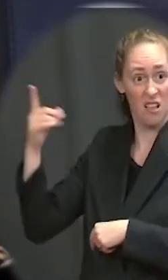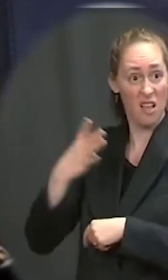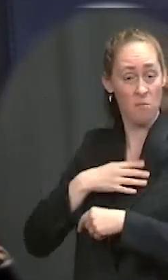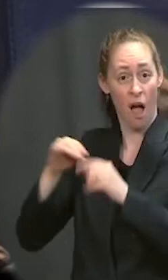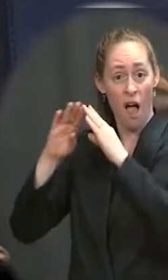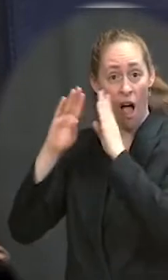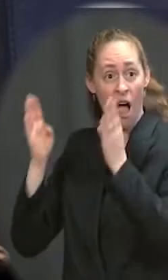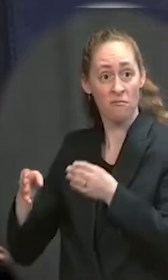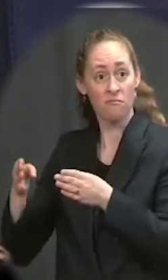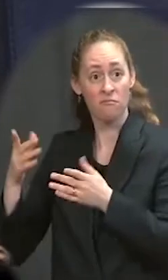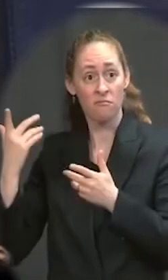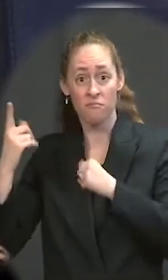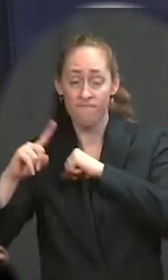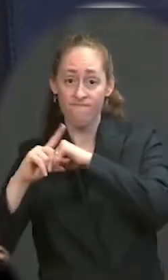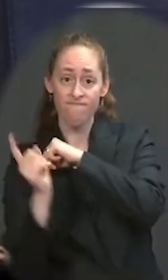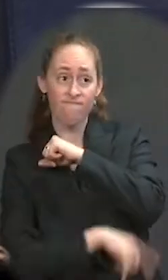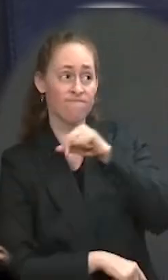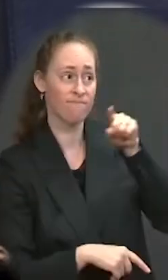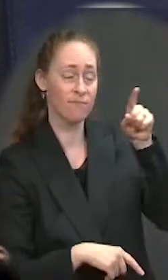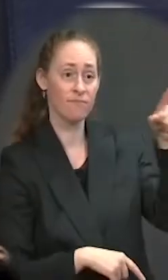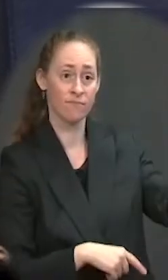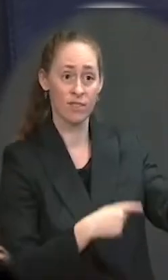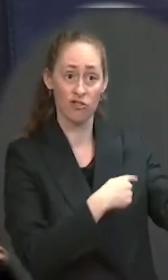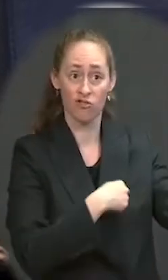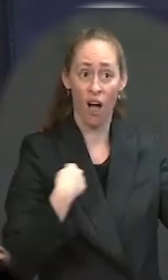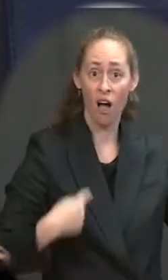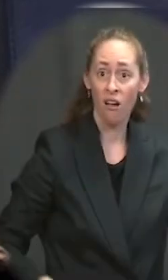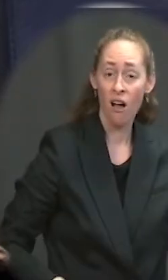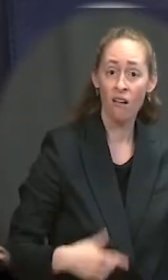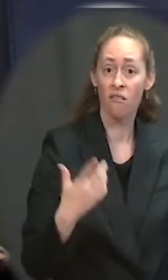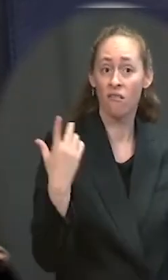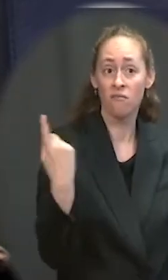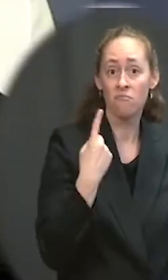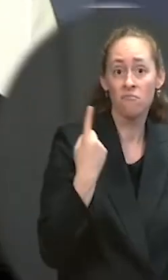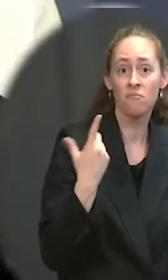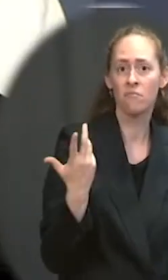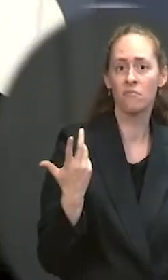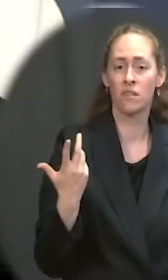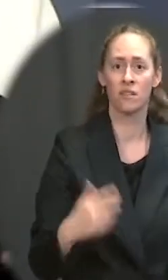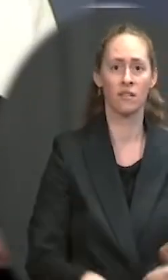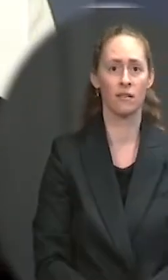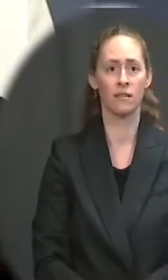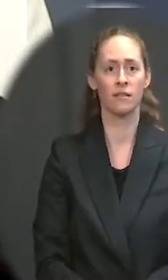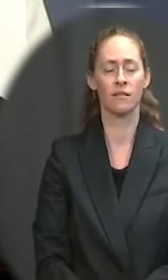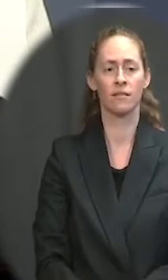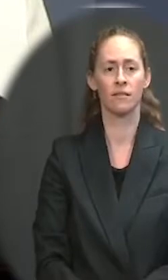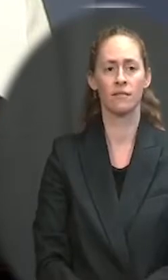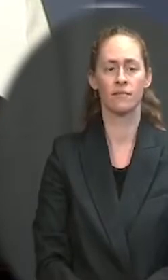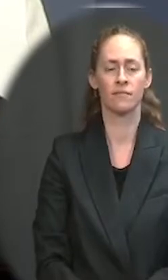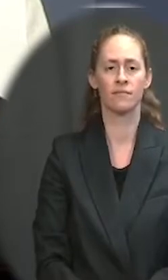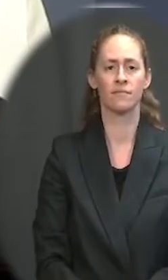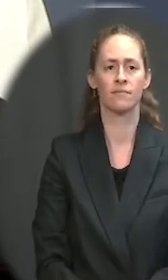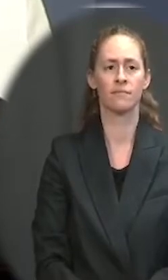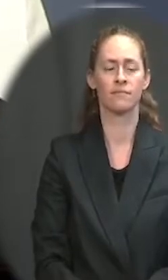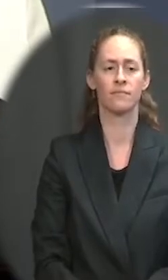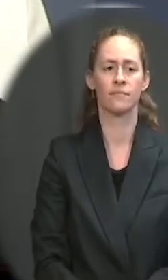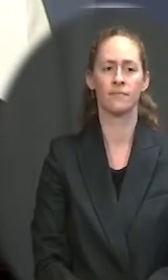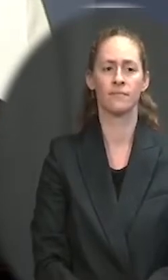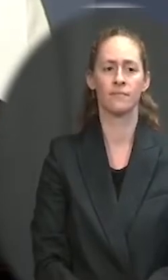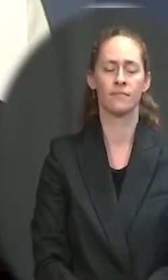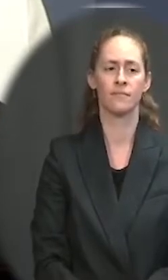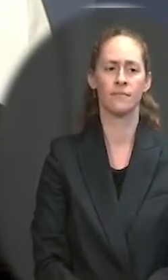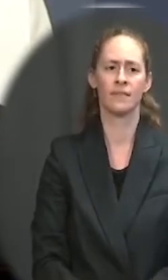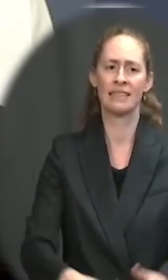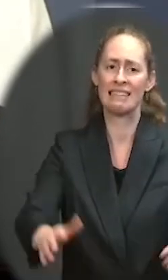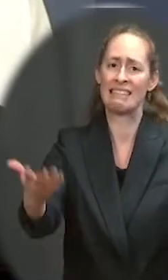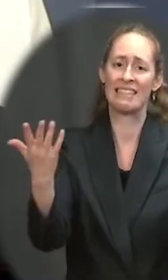as required by the U.N. Space Liability Convention? Well, again, I think we'd, of course, refer to the advice and